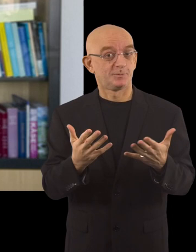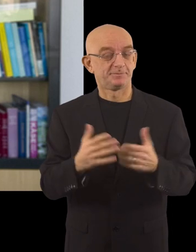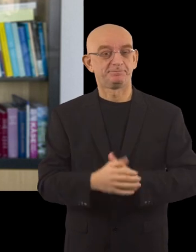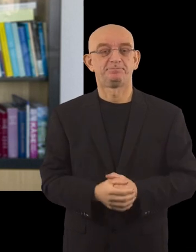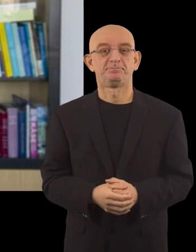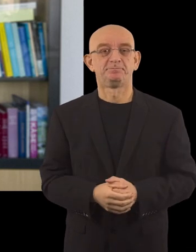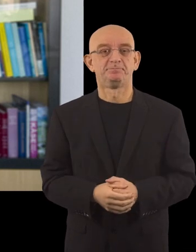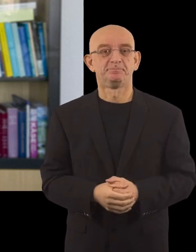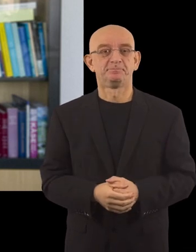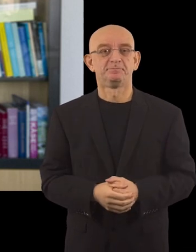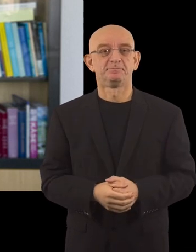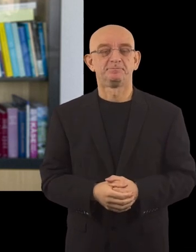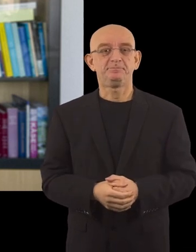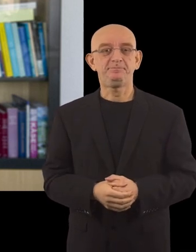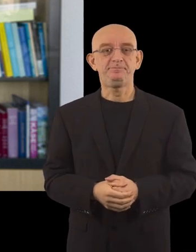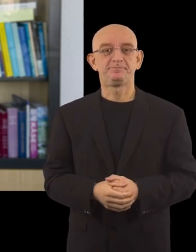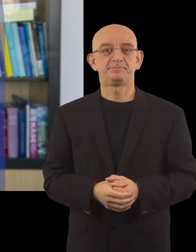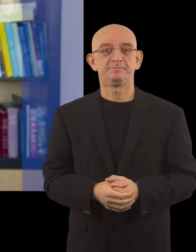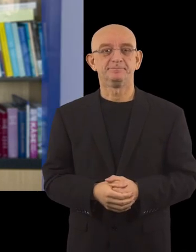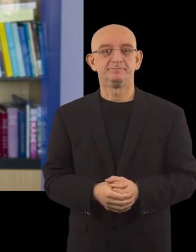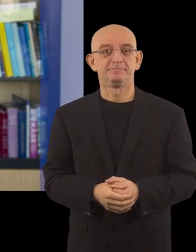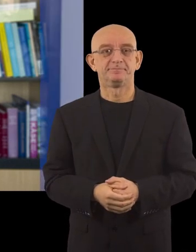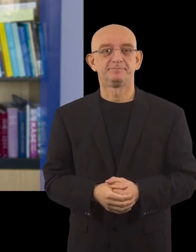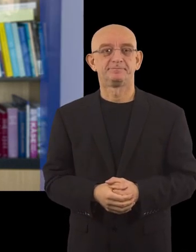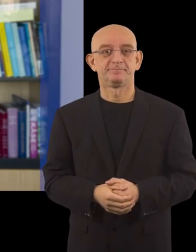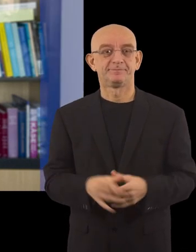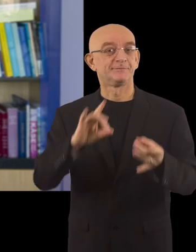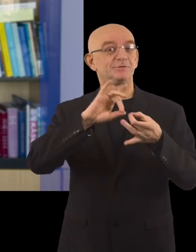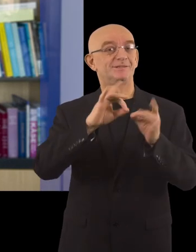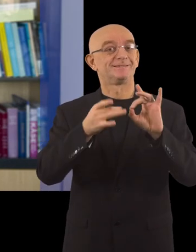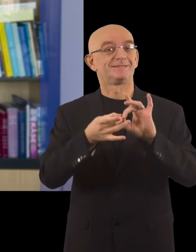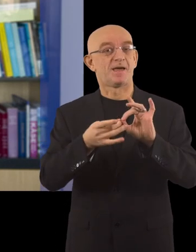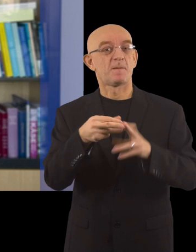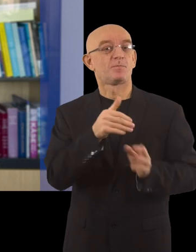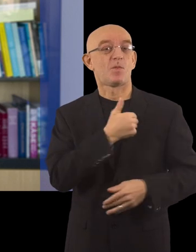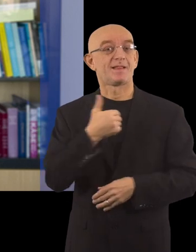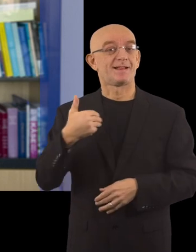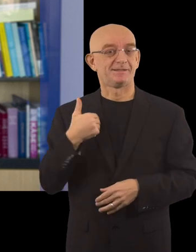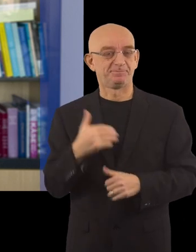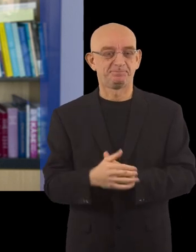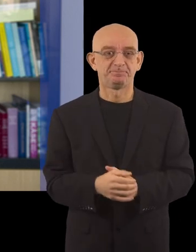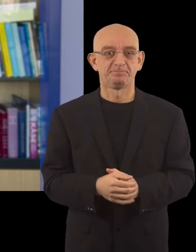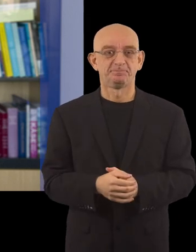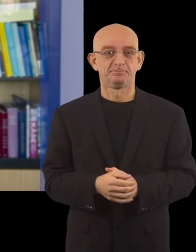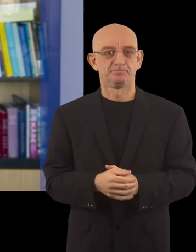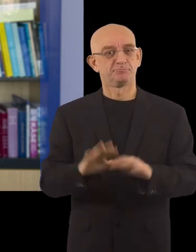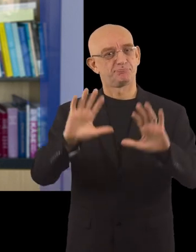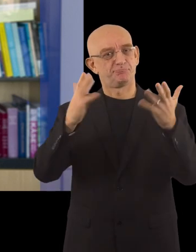is the city of Gdynia in Poland.